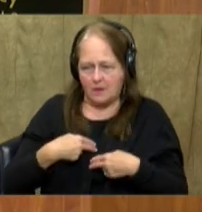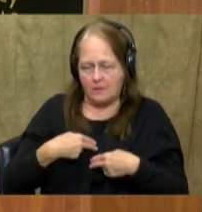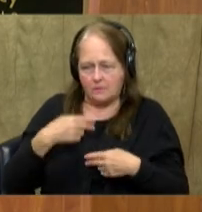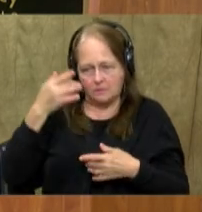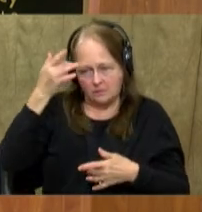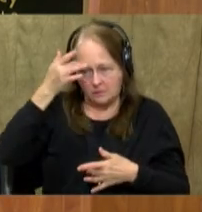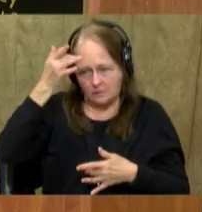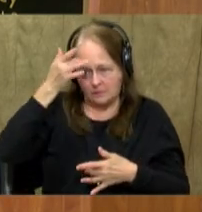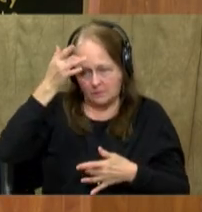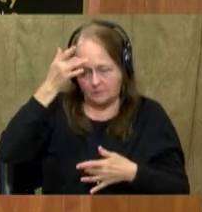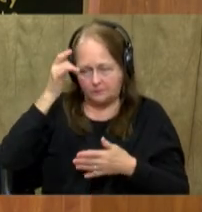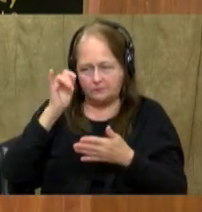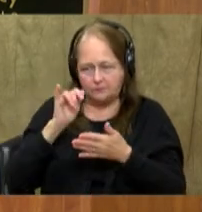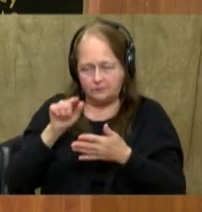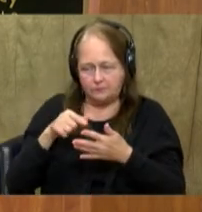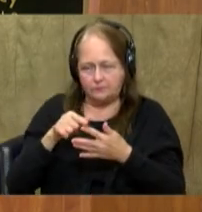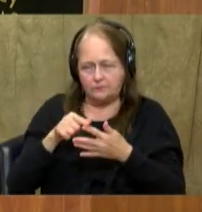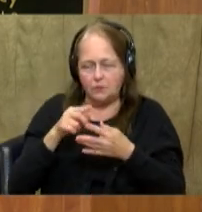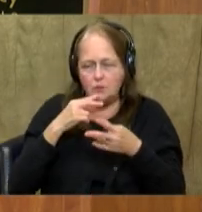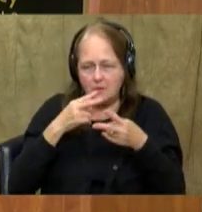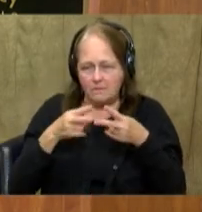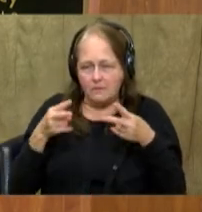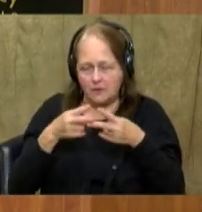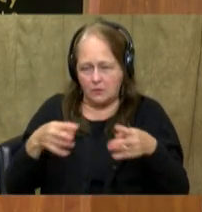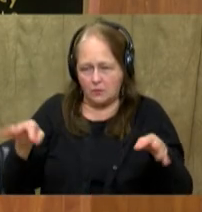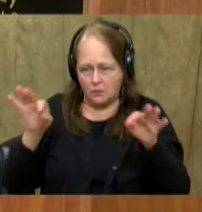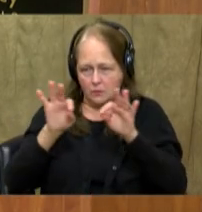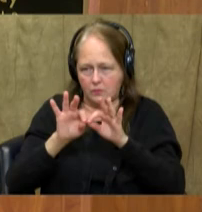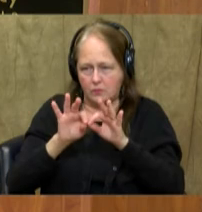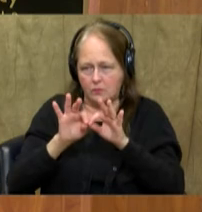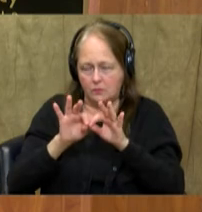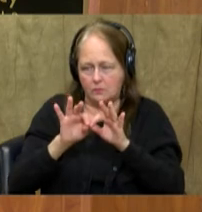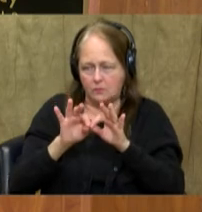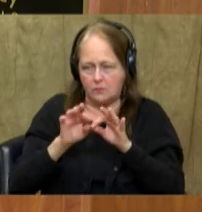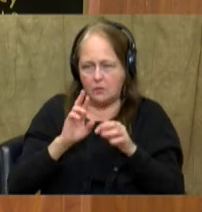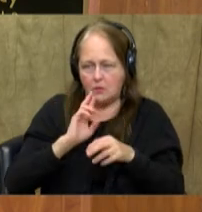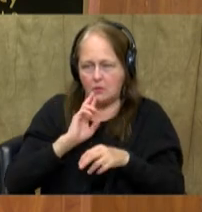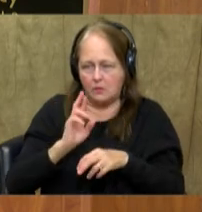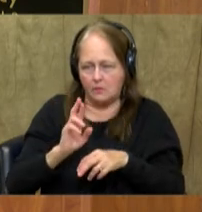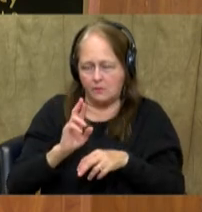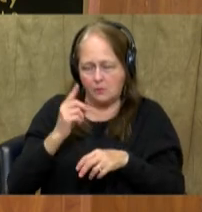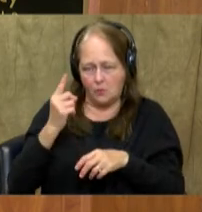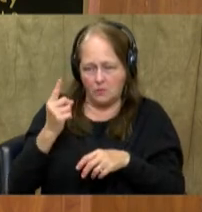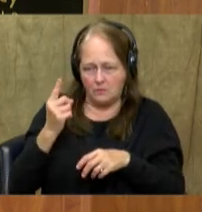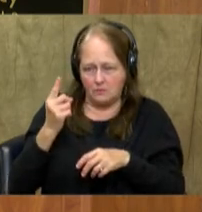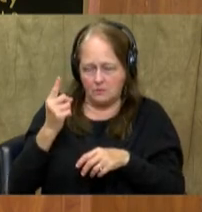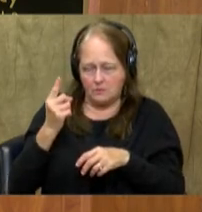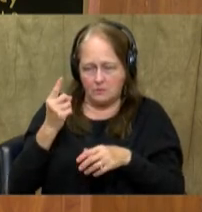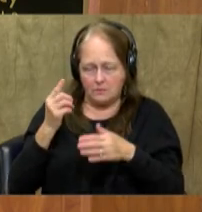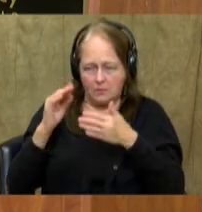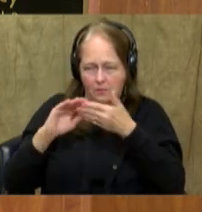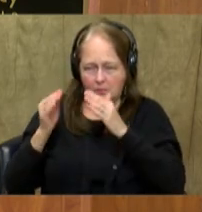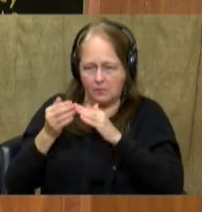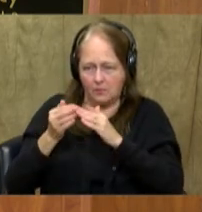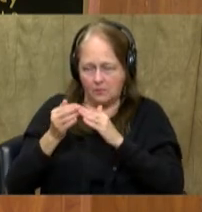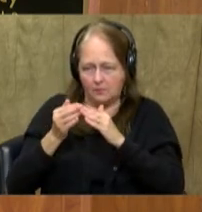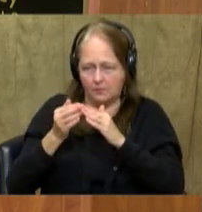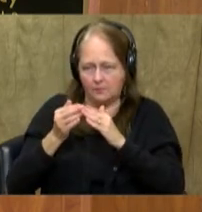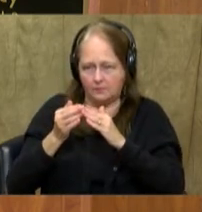see just how critical these issues are. One city in particular,